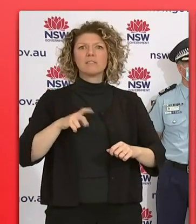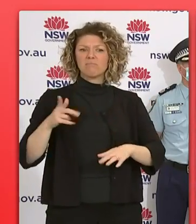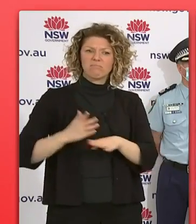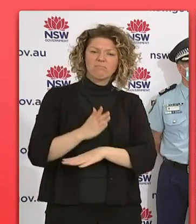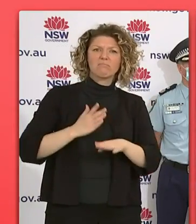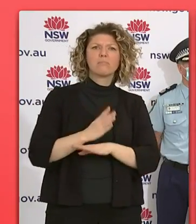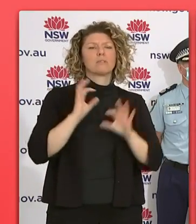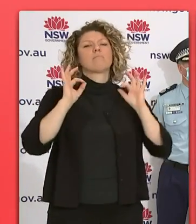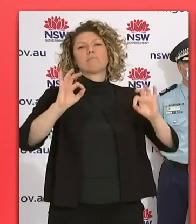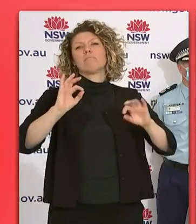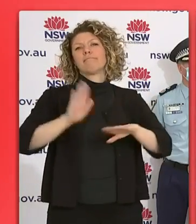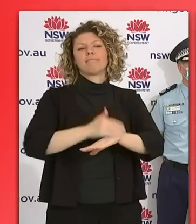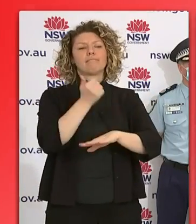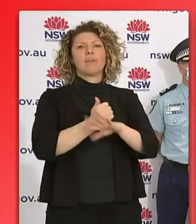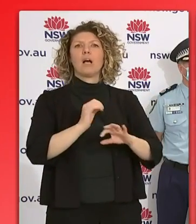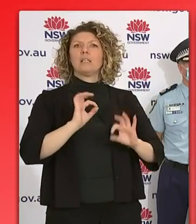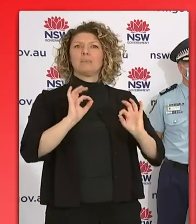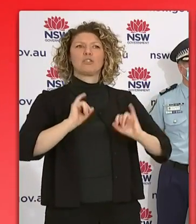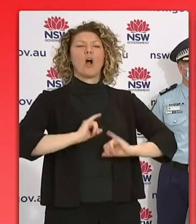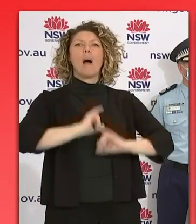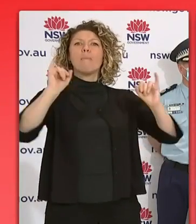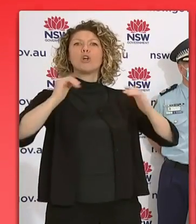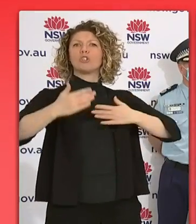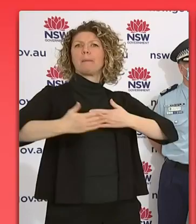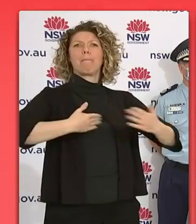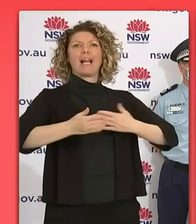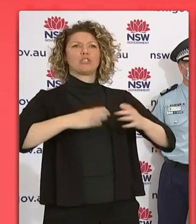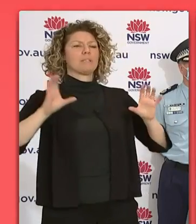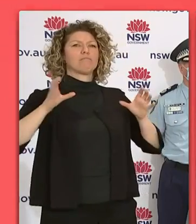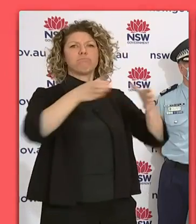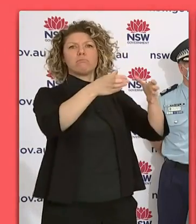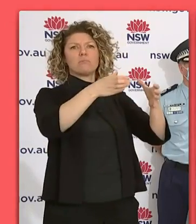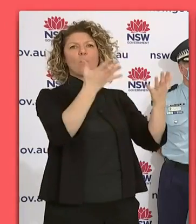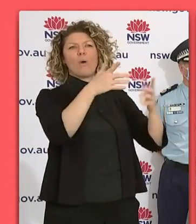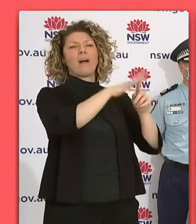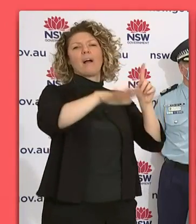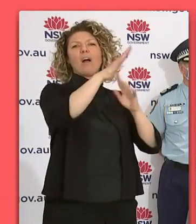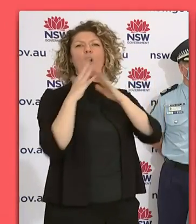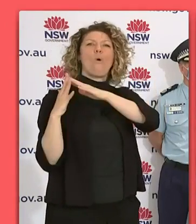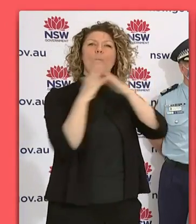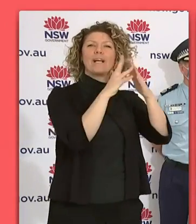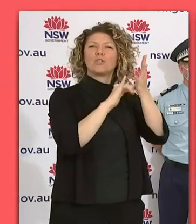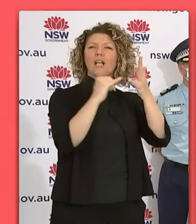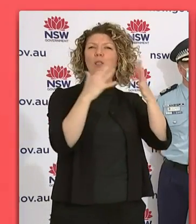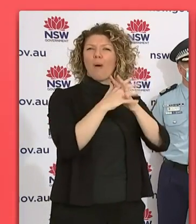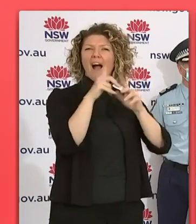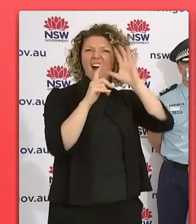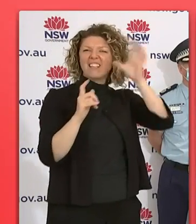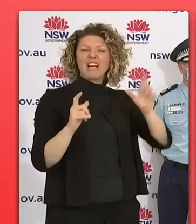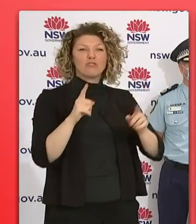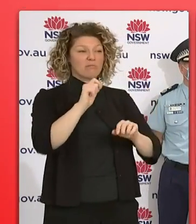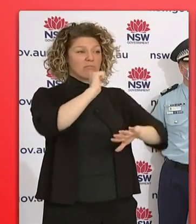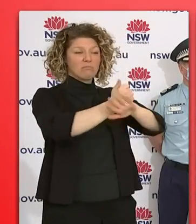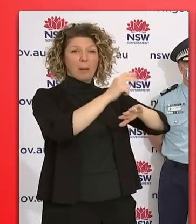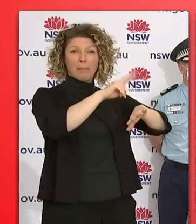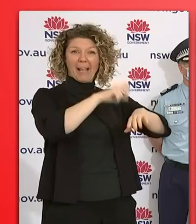them for setting up the emergency management committees in those local government areas of concern, including in Western New South Wales, the police have been outstanding